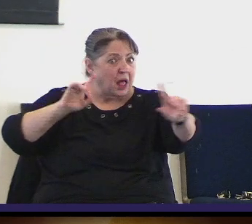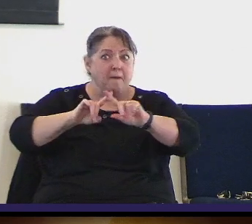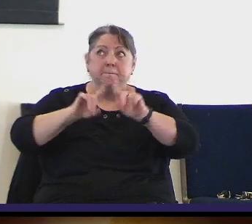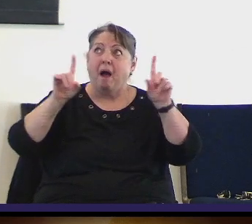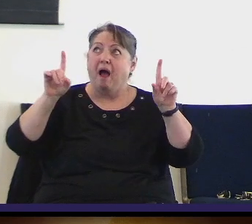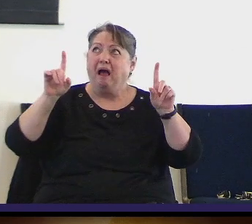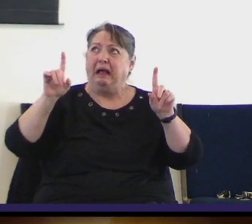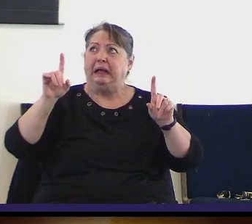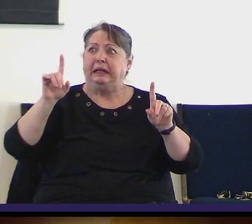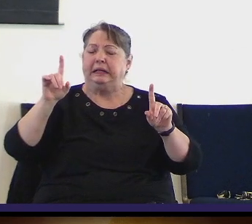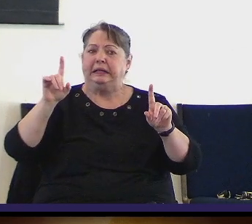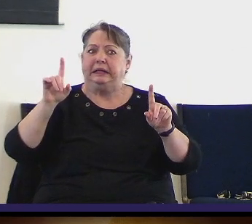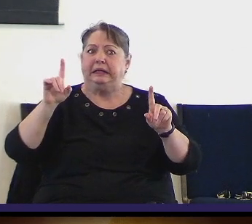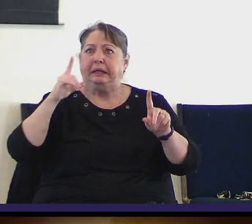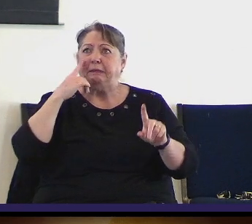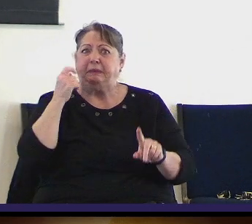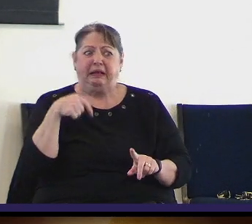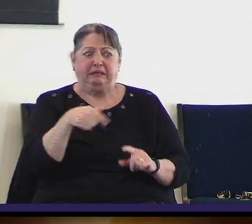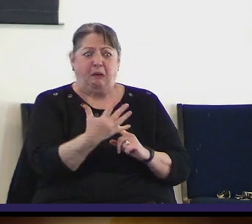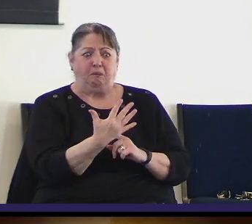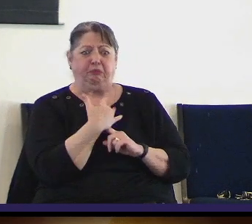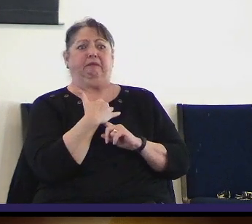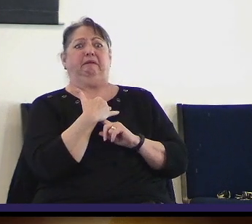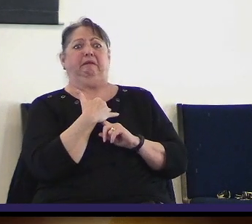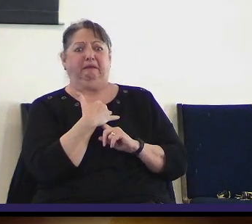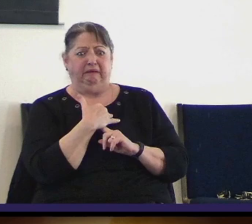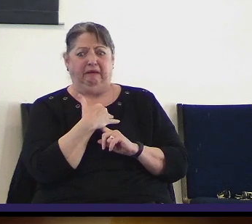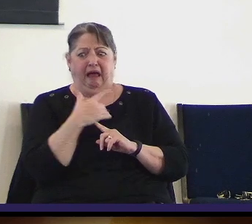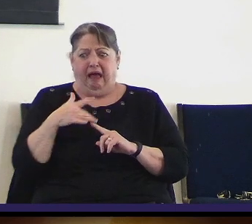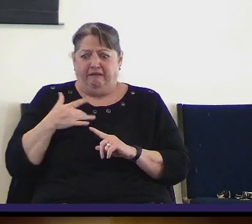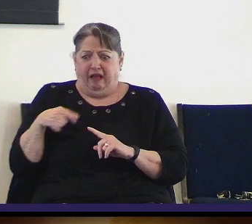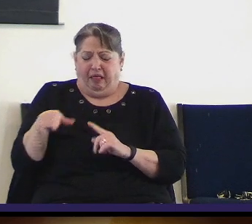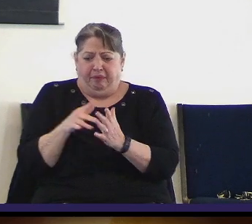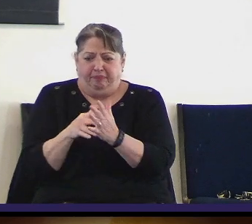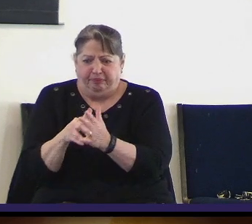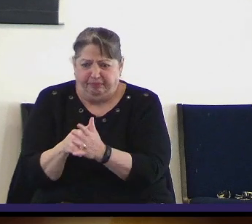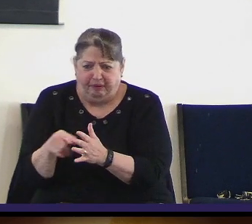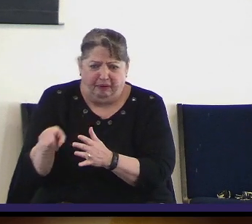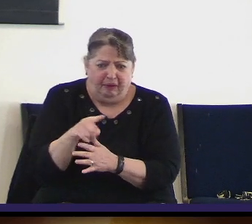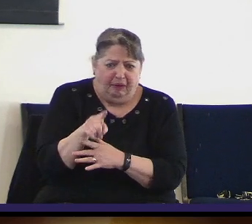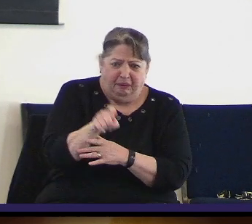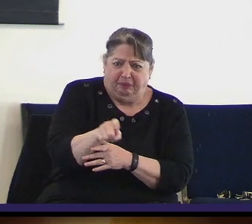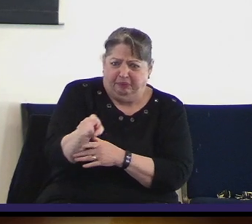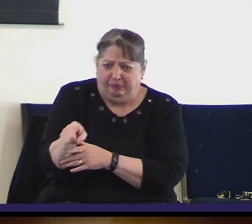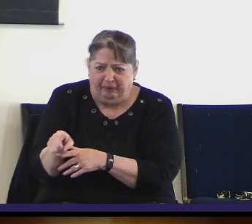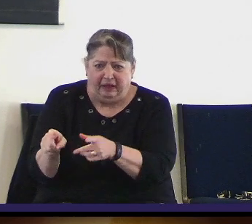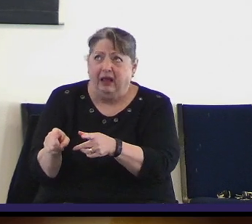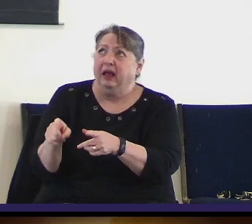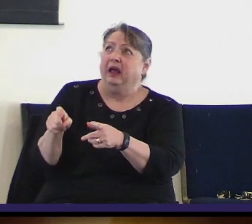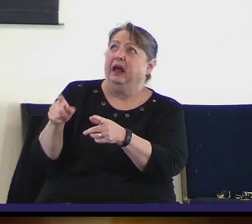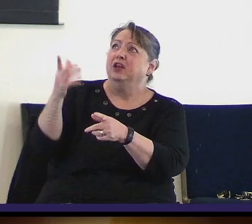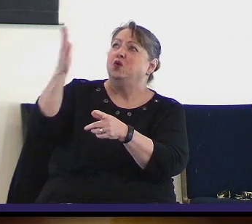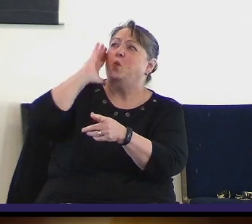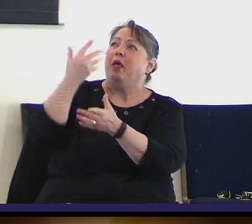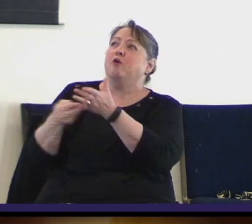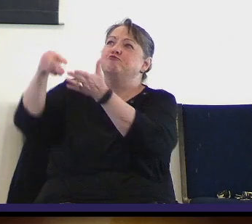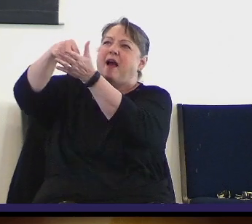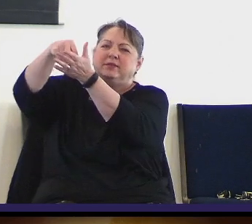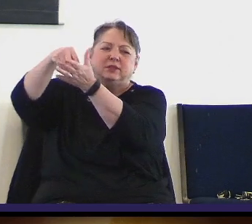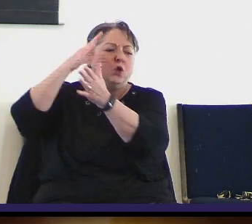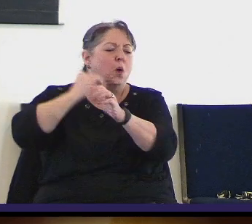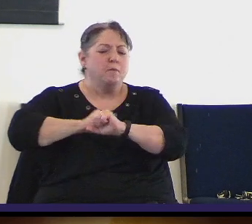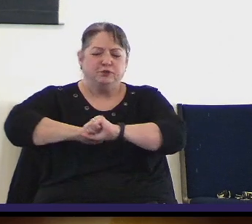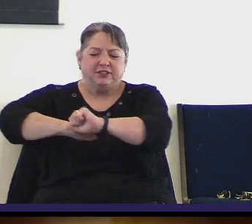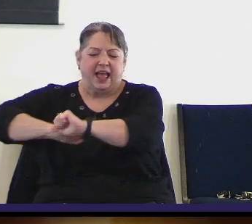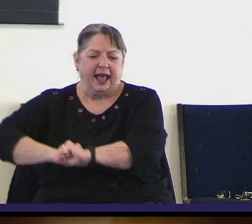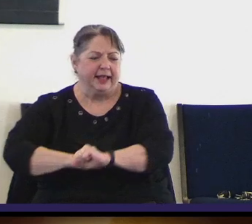of the weak and the groaning of the needy, I will now arise, says the Lord. I will protect them from those